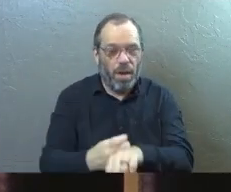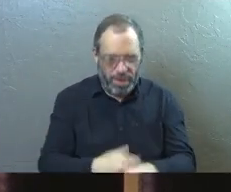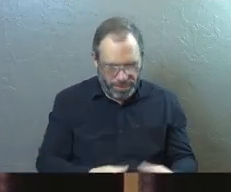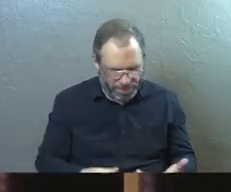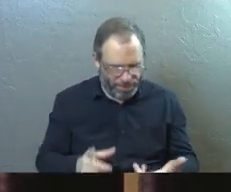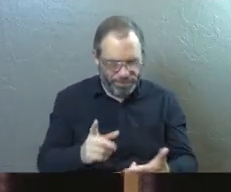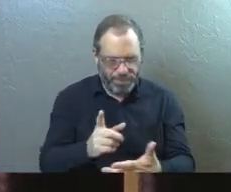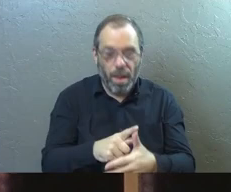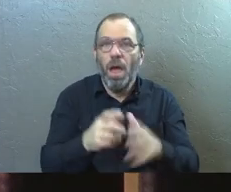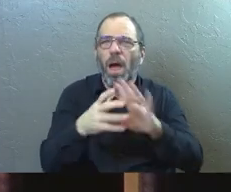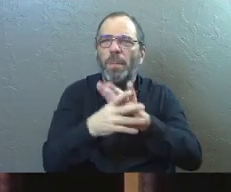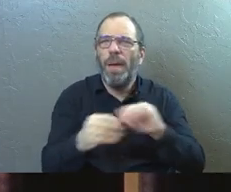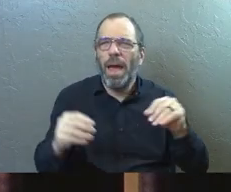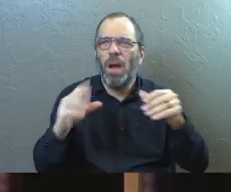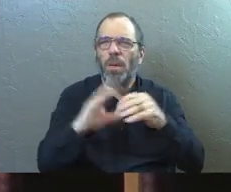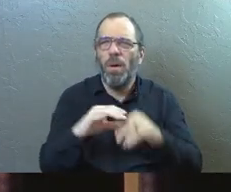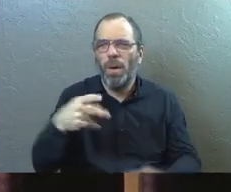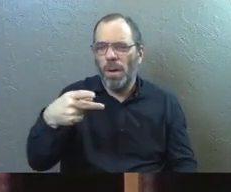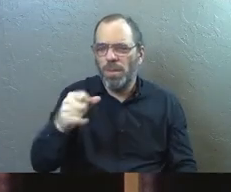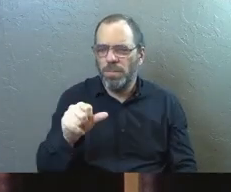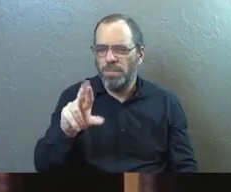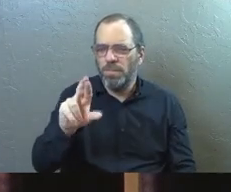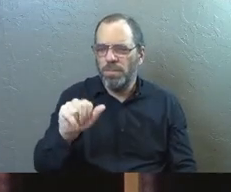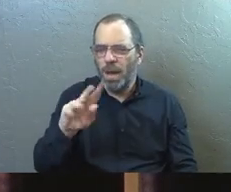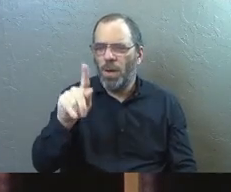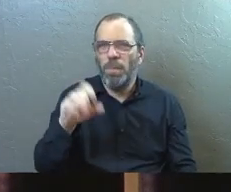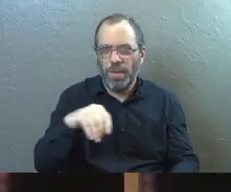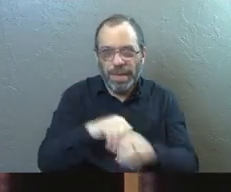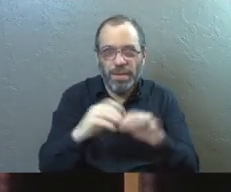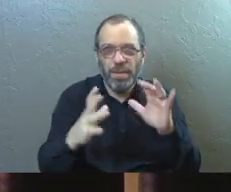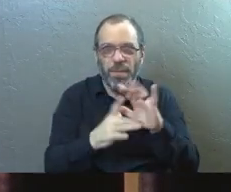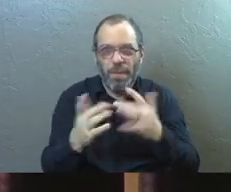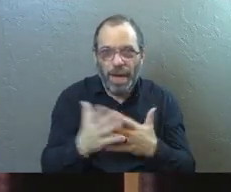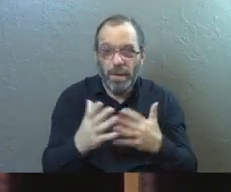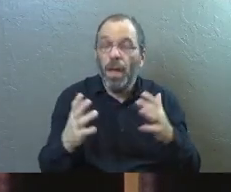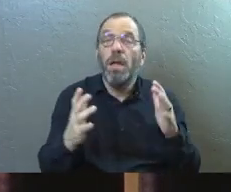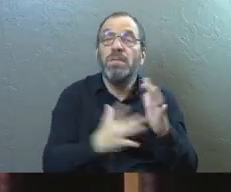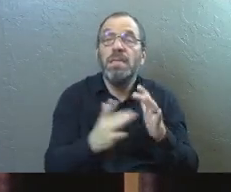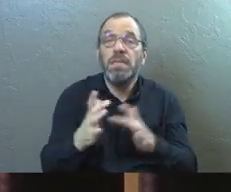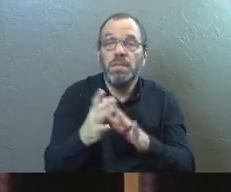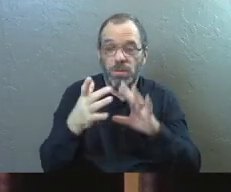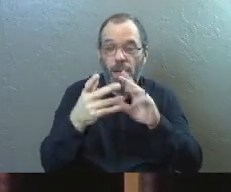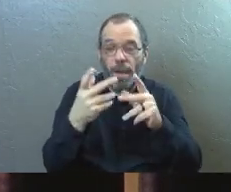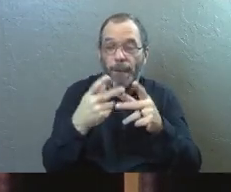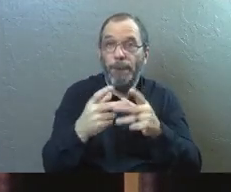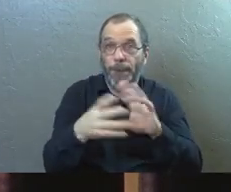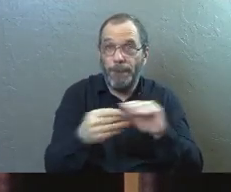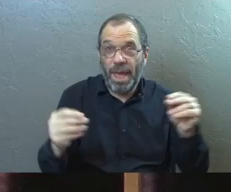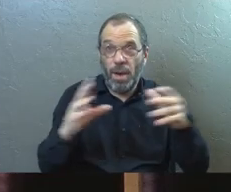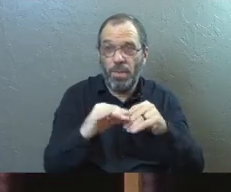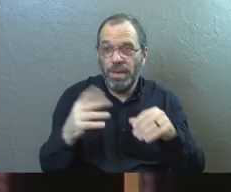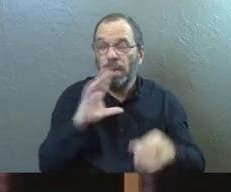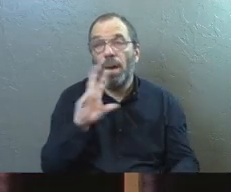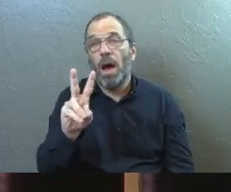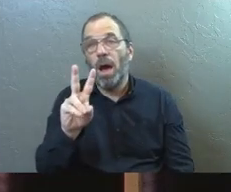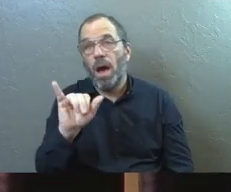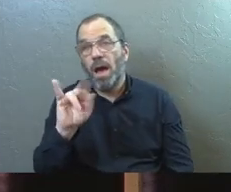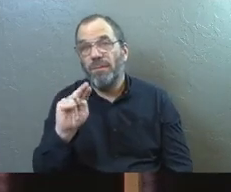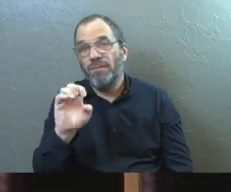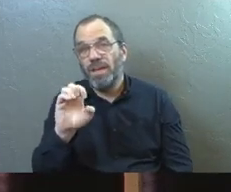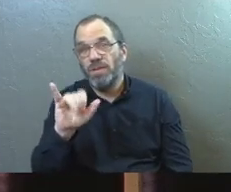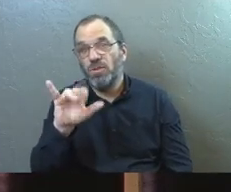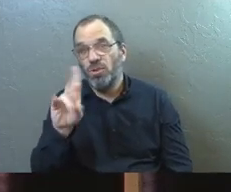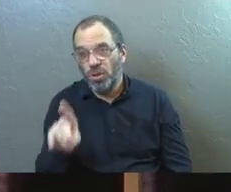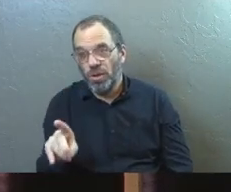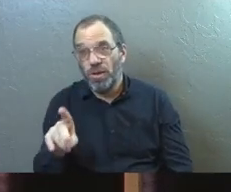There's another parable. And I'll just say it briefly. We're not going to read it. But this is one of Jesus' parables. And he talks about another vineyard. And he talks about a